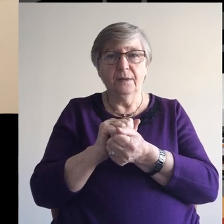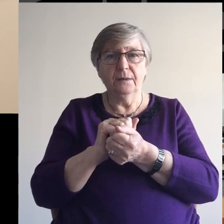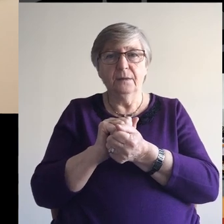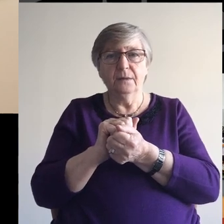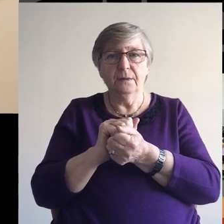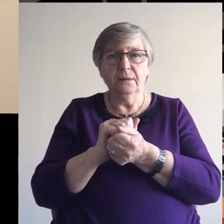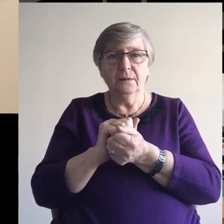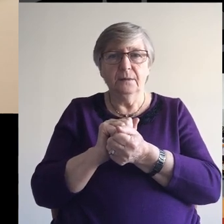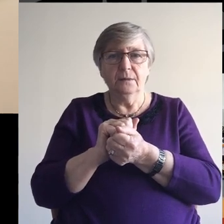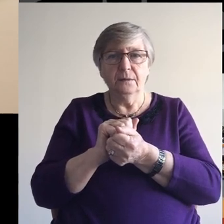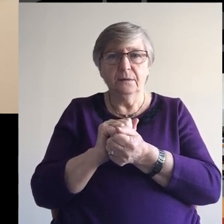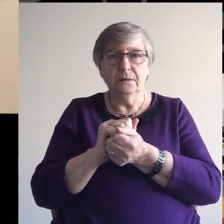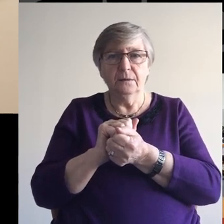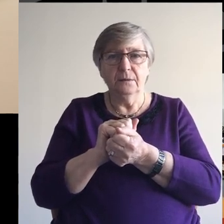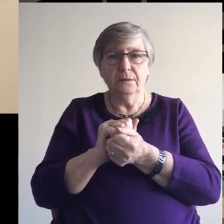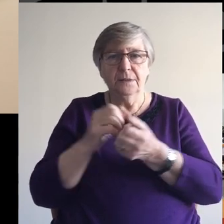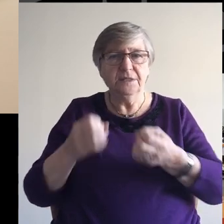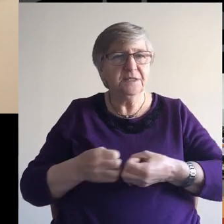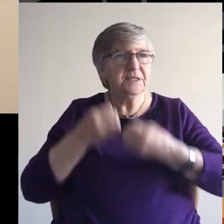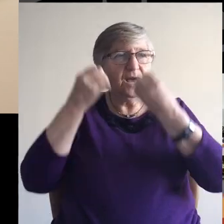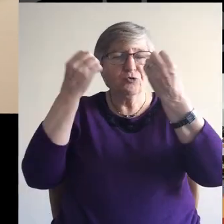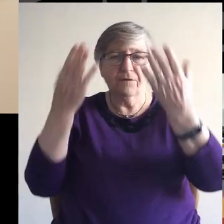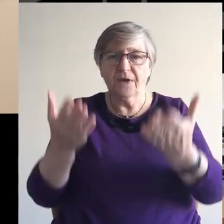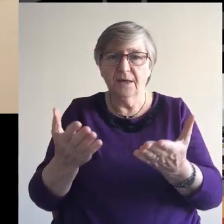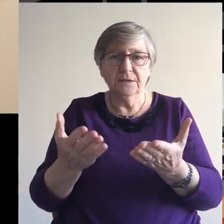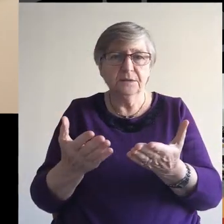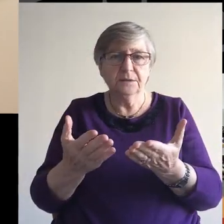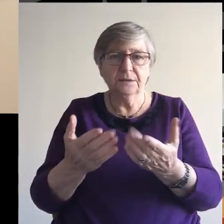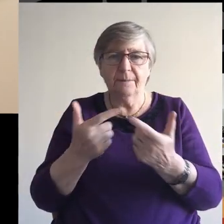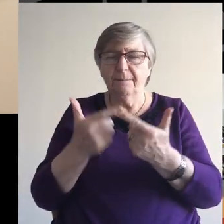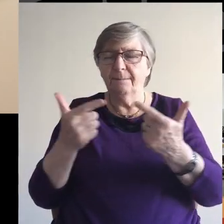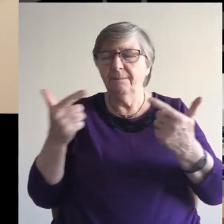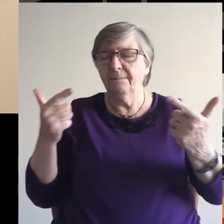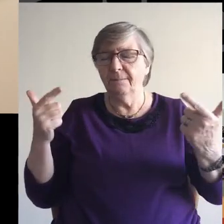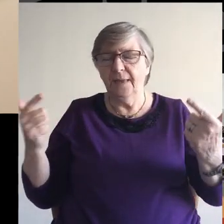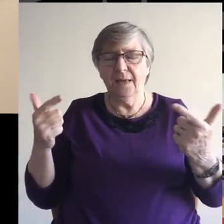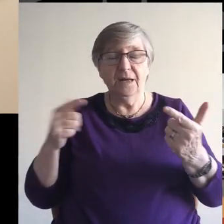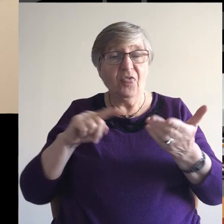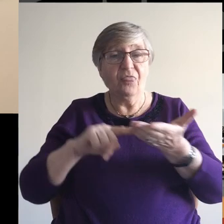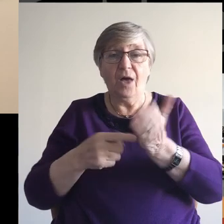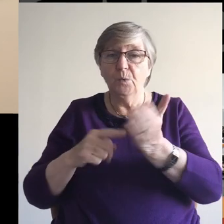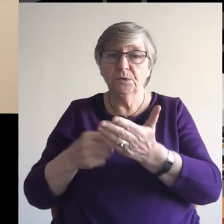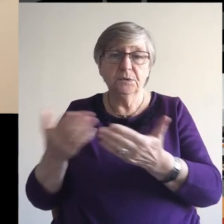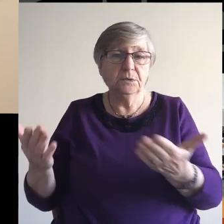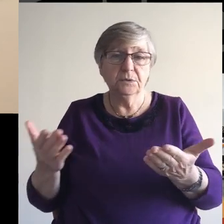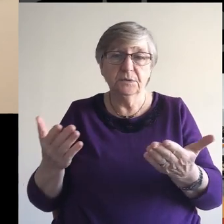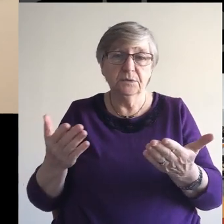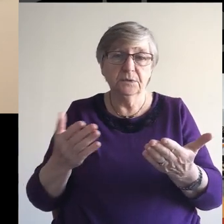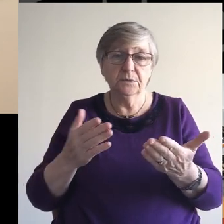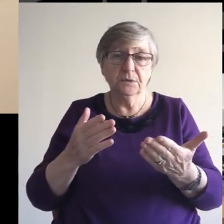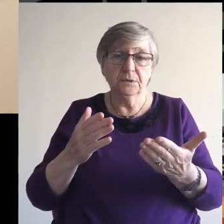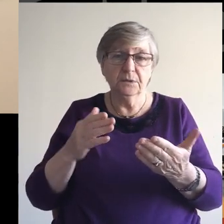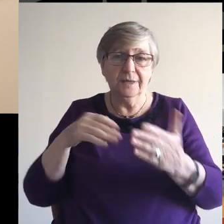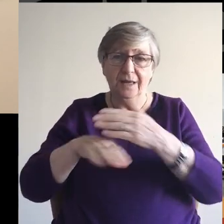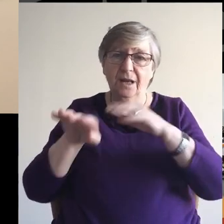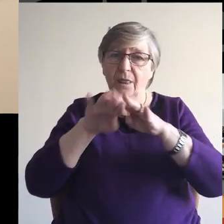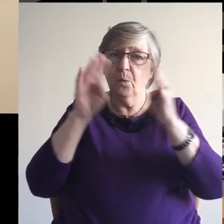We remember the sacrifice of many, many thousands throughout the world.